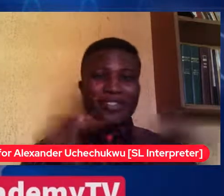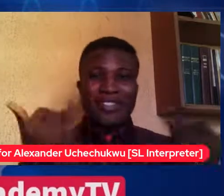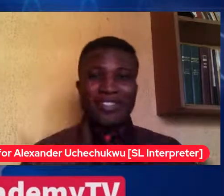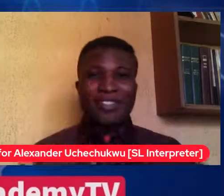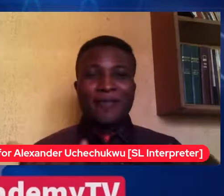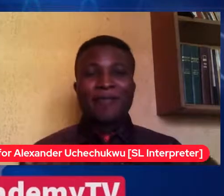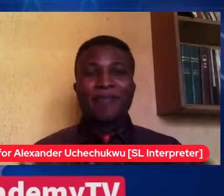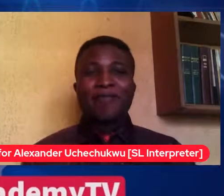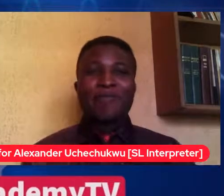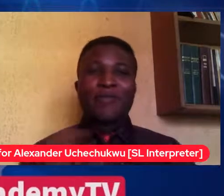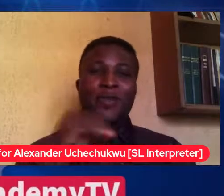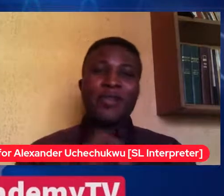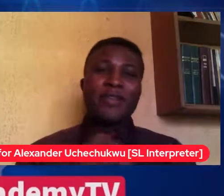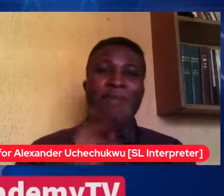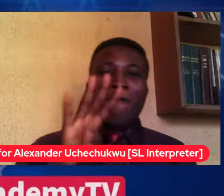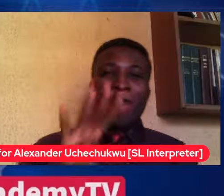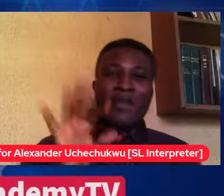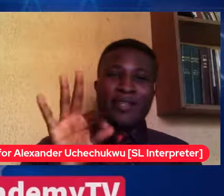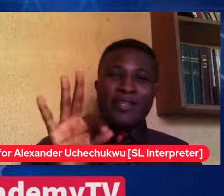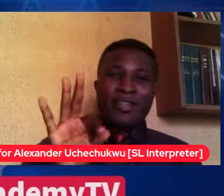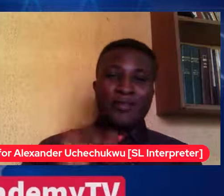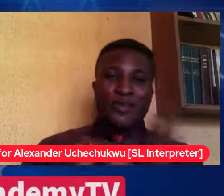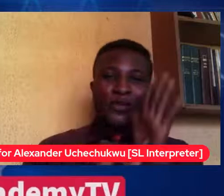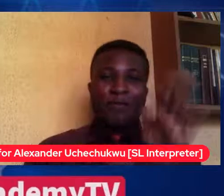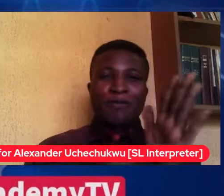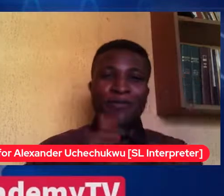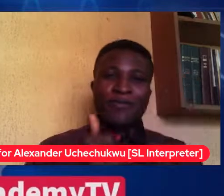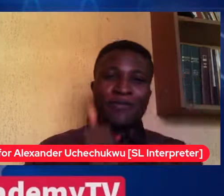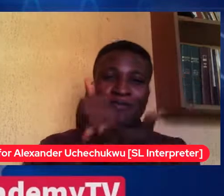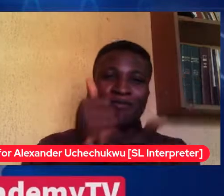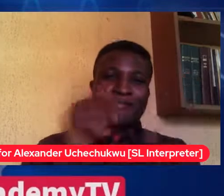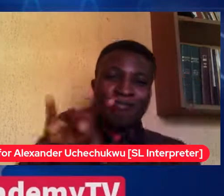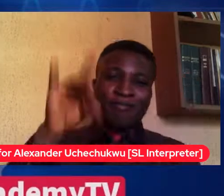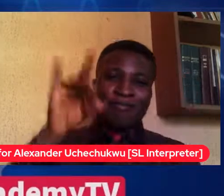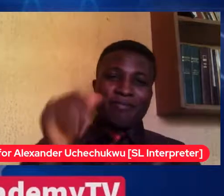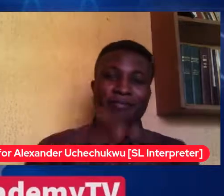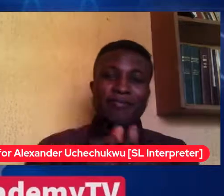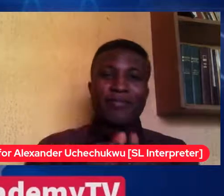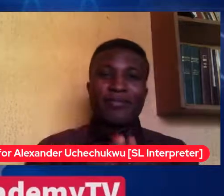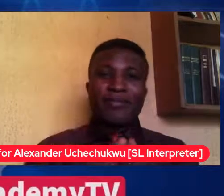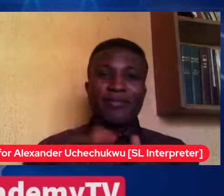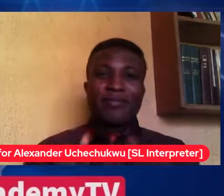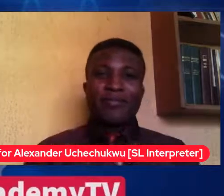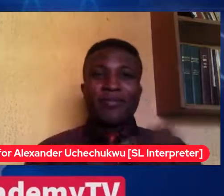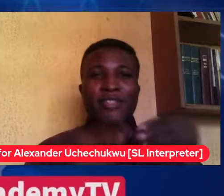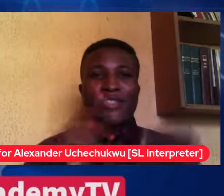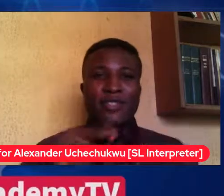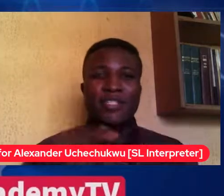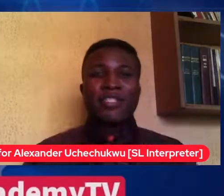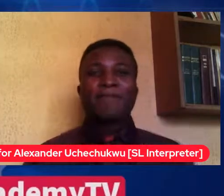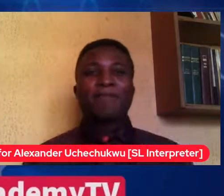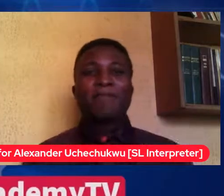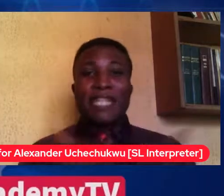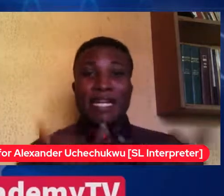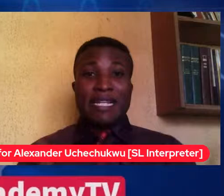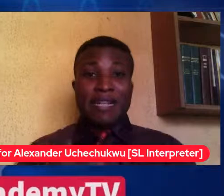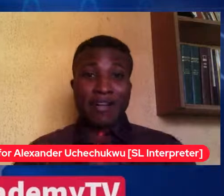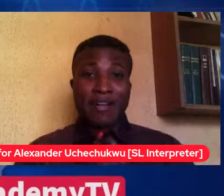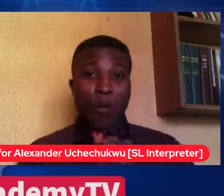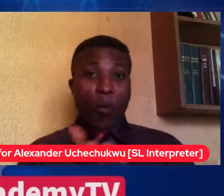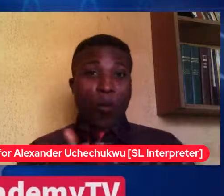episode of Finding Help with Special Needs. I want you to like,